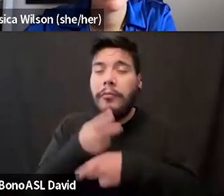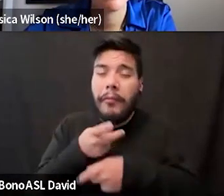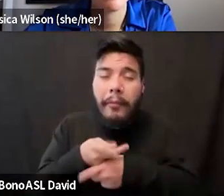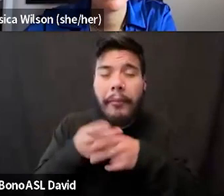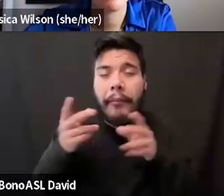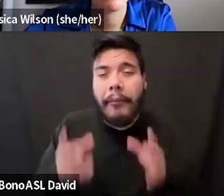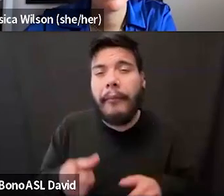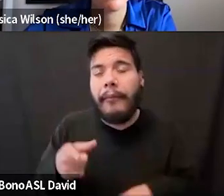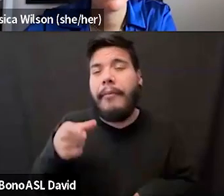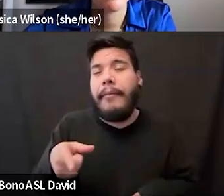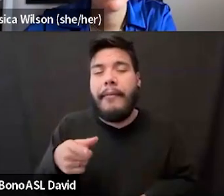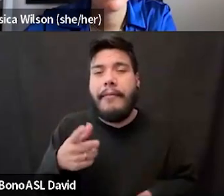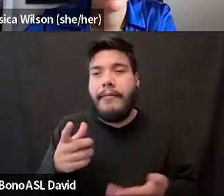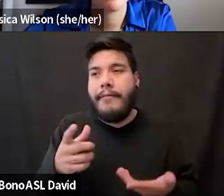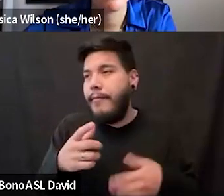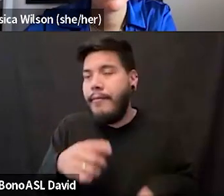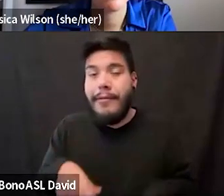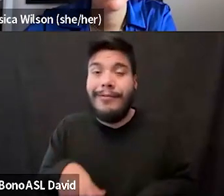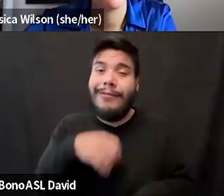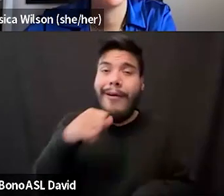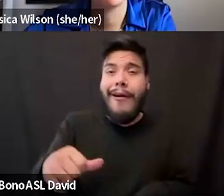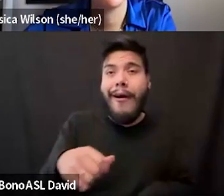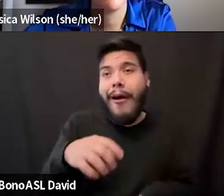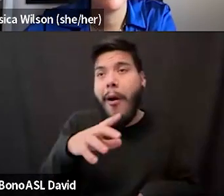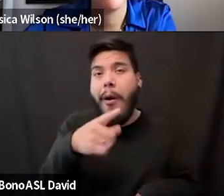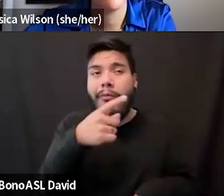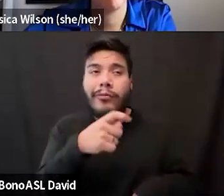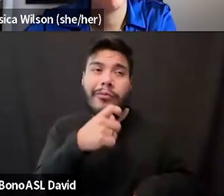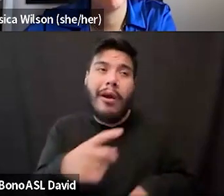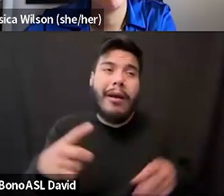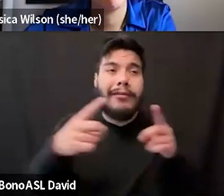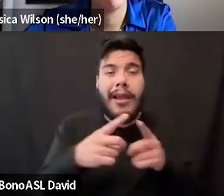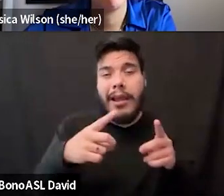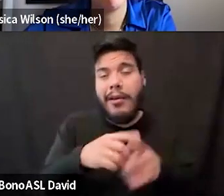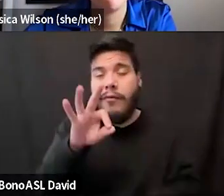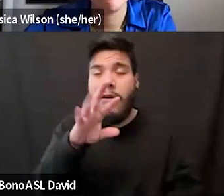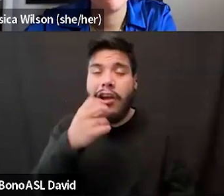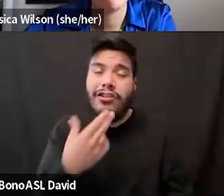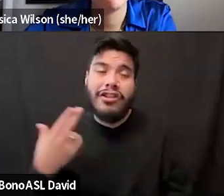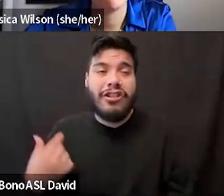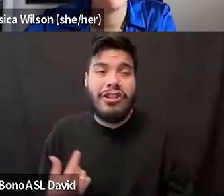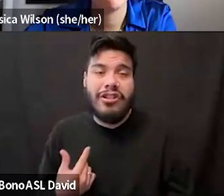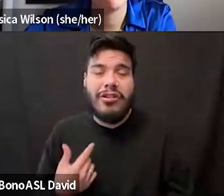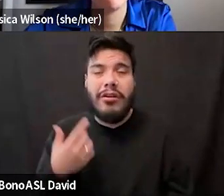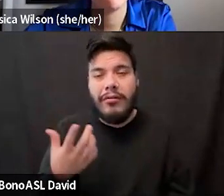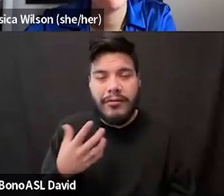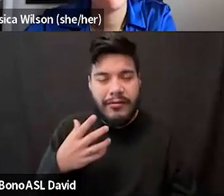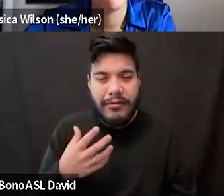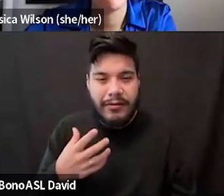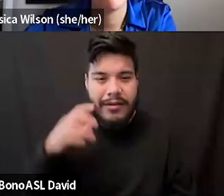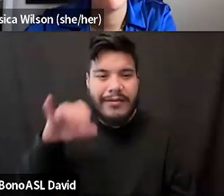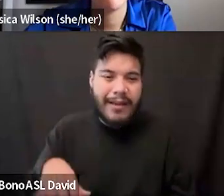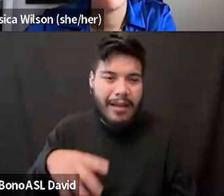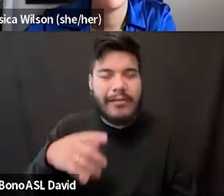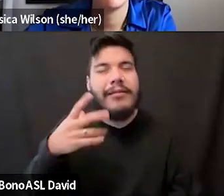like I'm no longer like the dateable, the dateable fresh, you know, or, but yeah, that's, that's